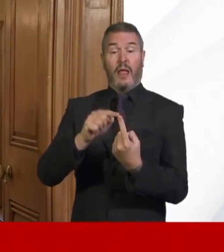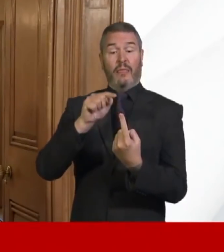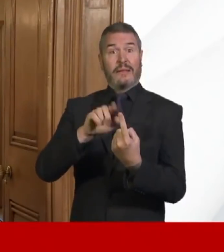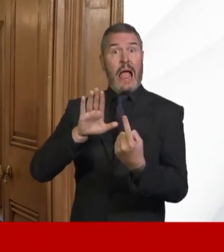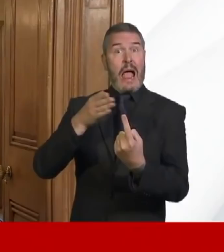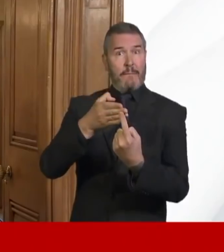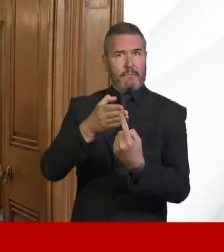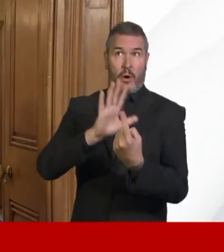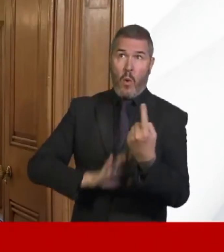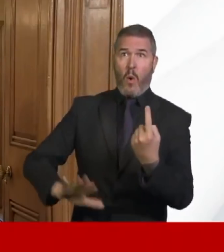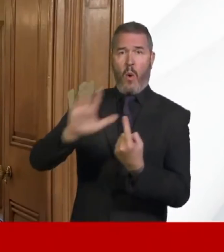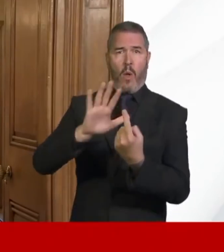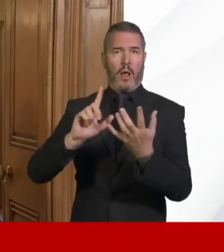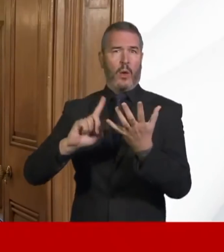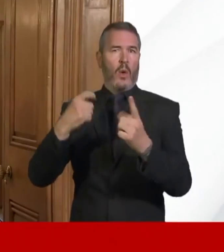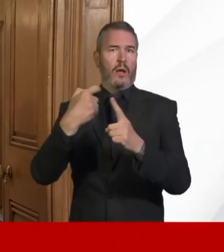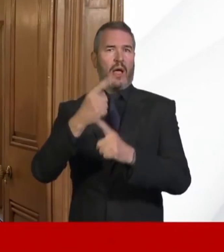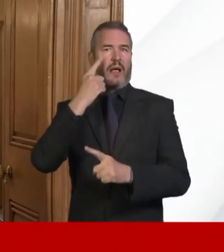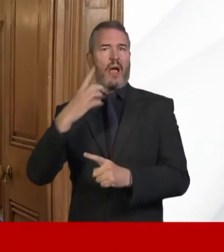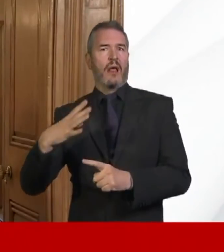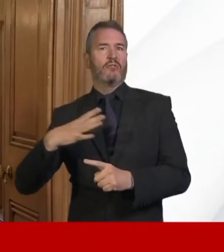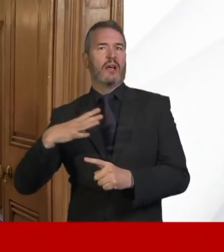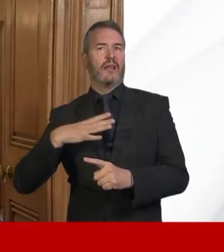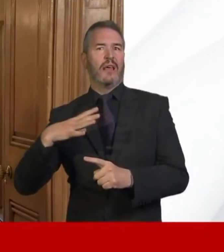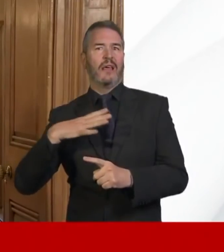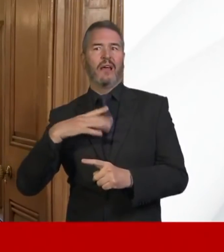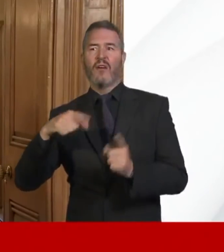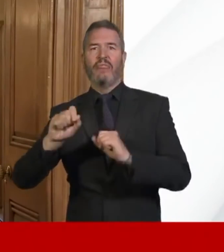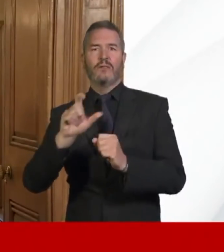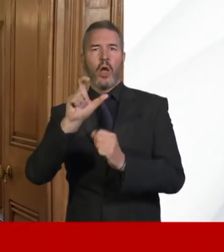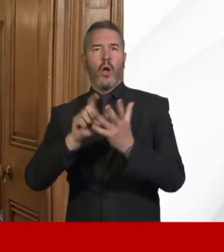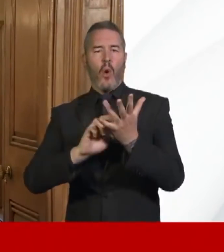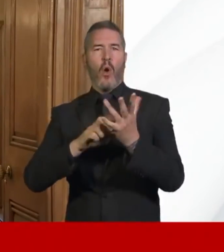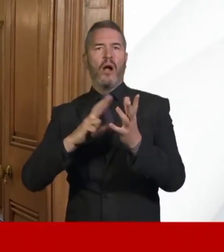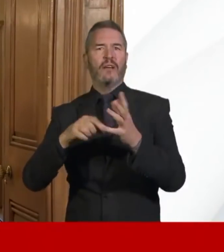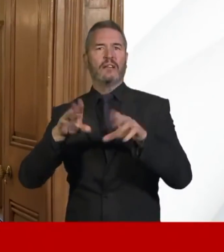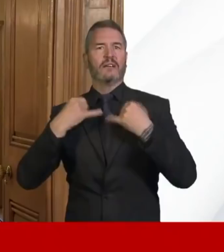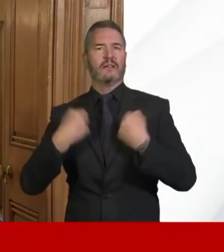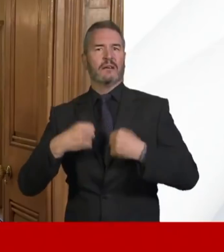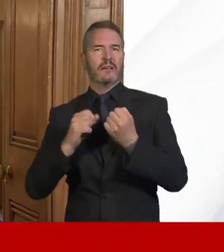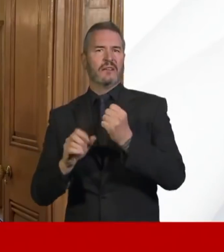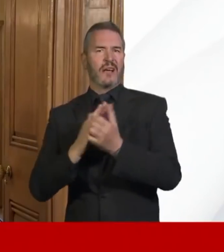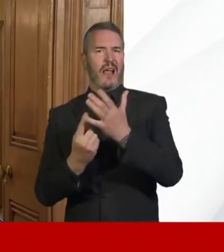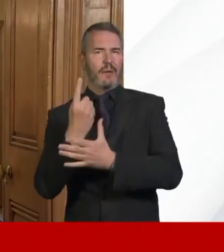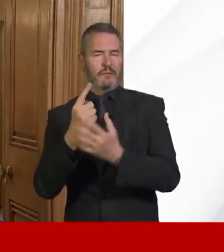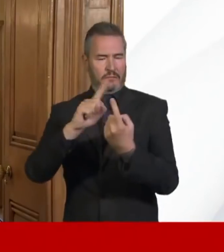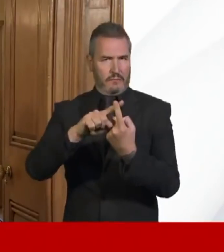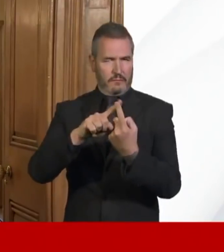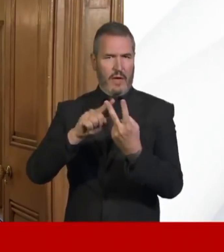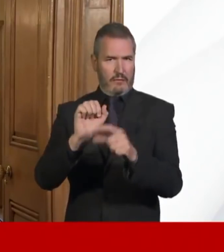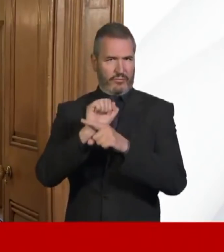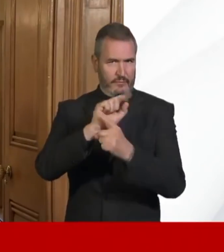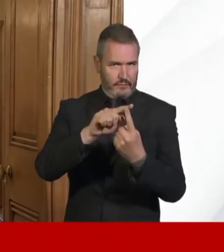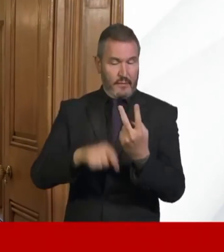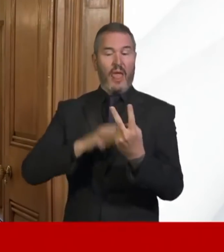country can confront the coronavirus epidemic. The second on what the government is